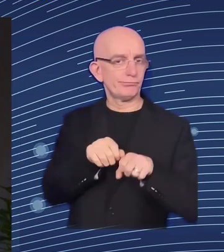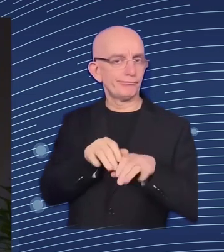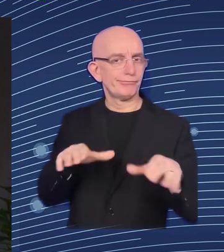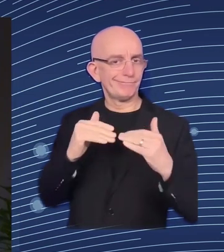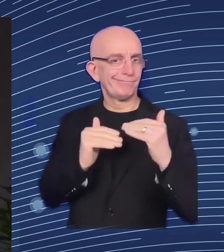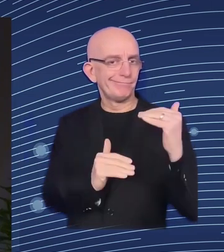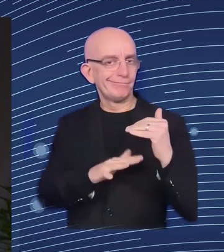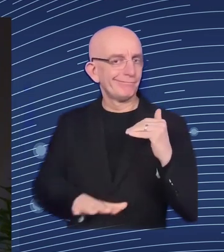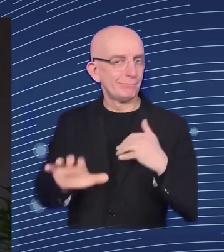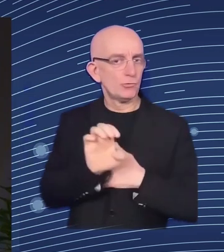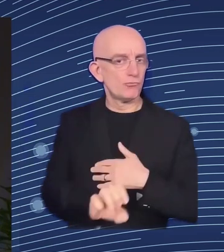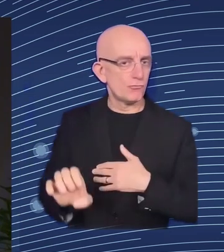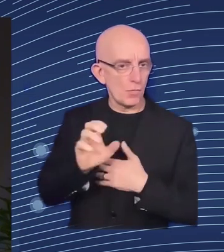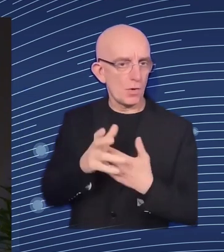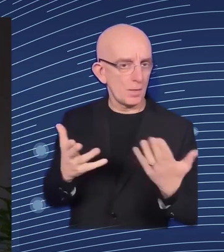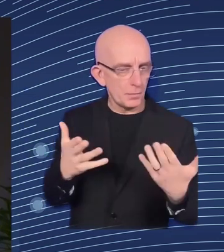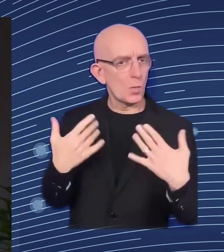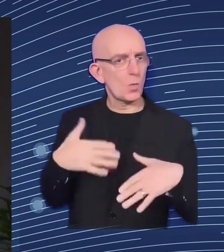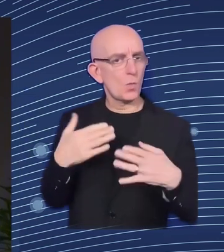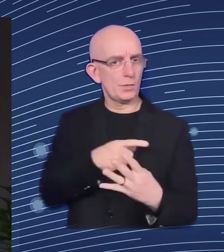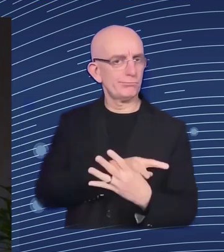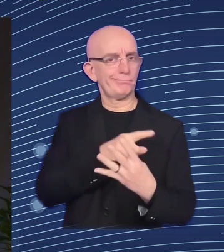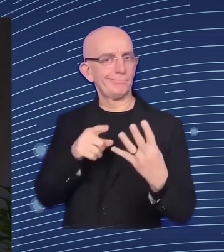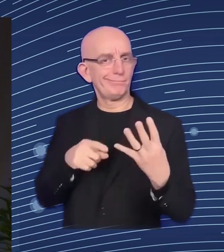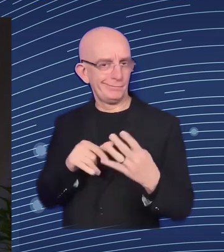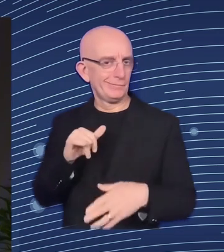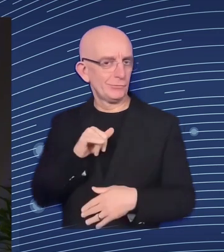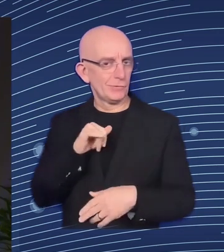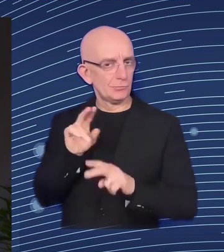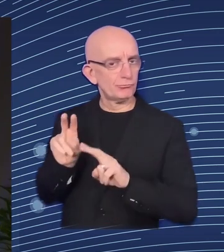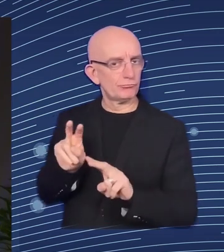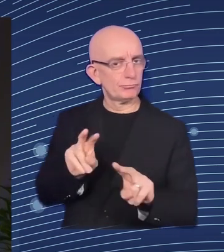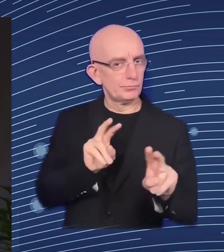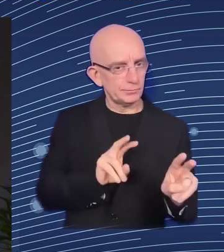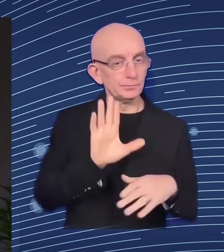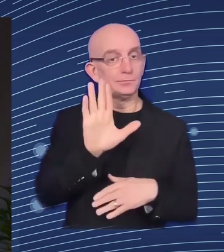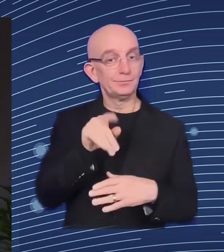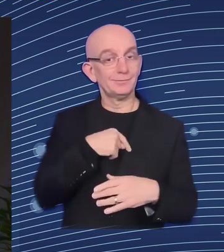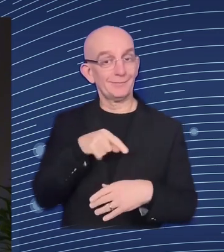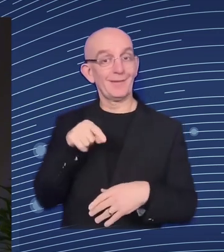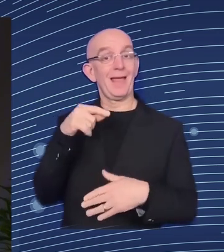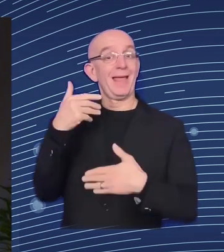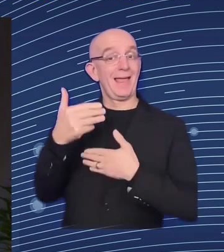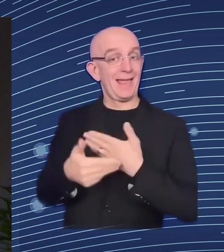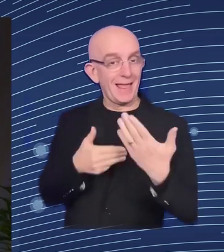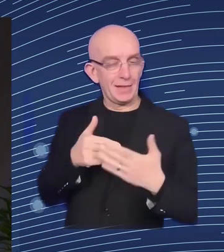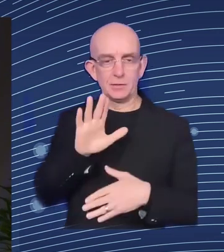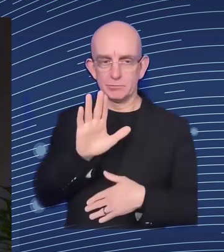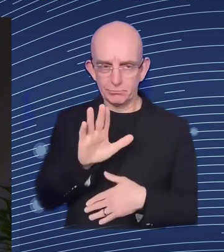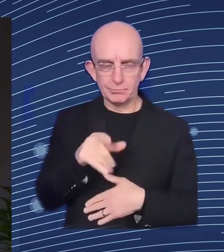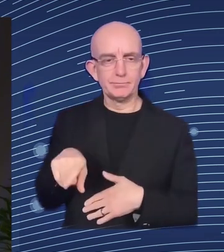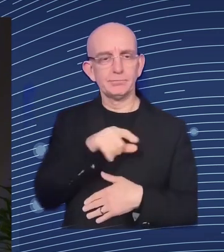But before we enter into the subject, just a couple of organisational points. I am reminding